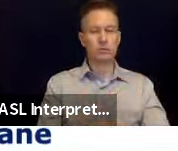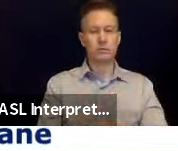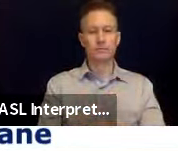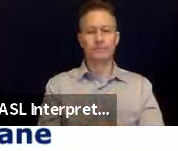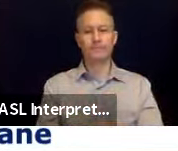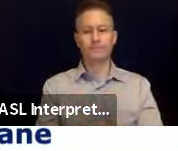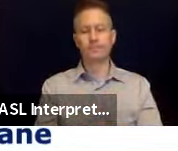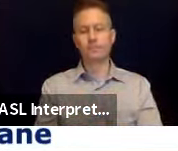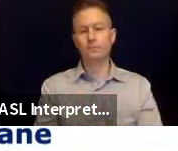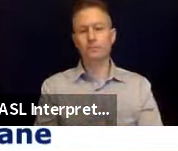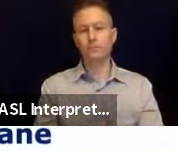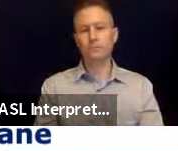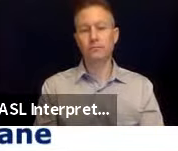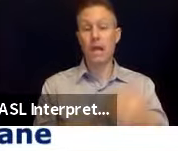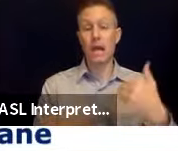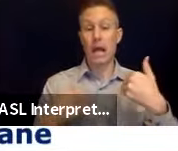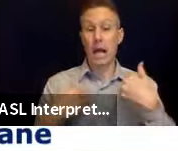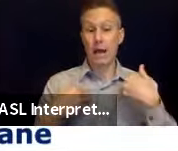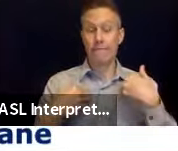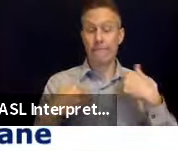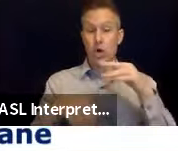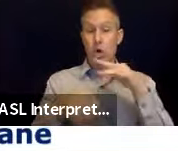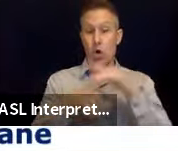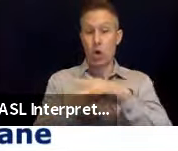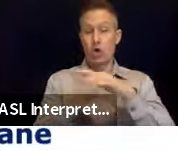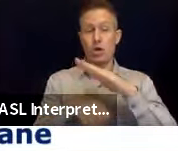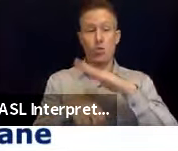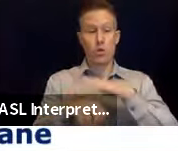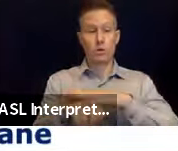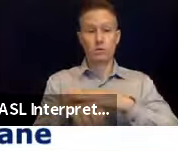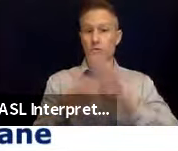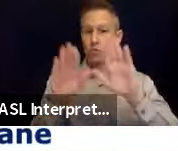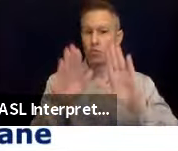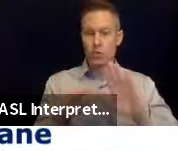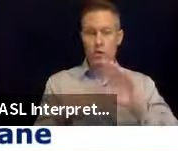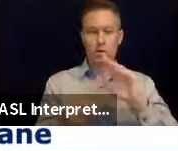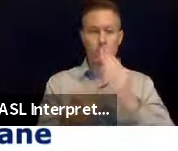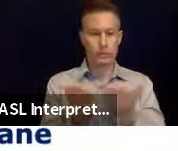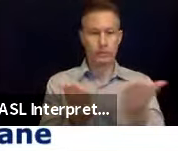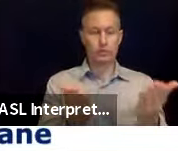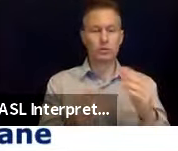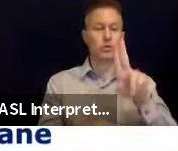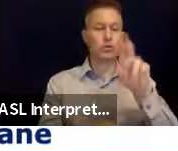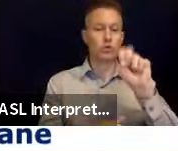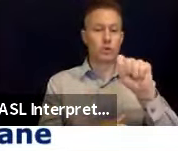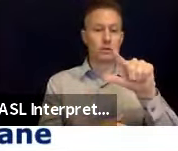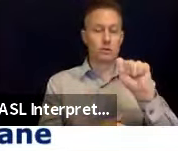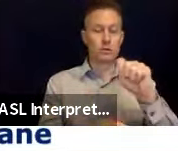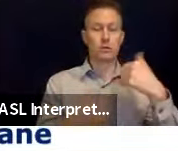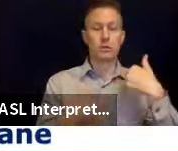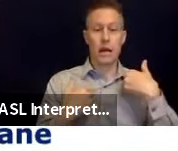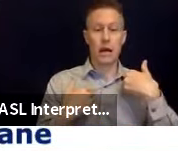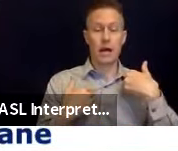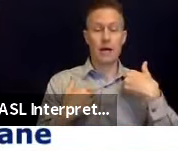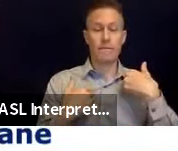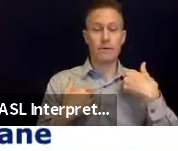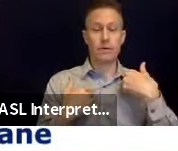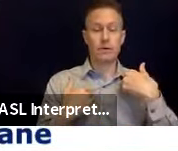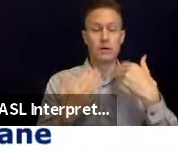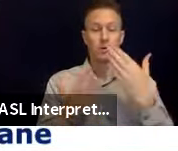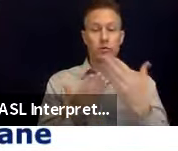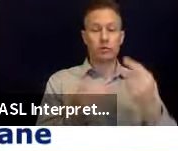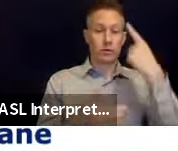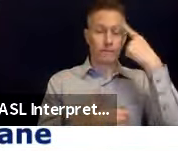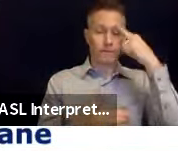we have earthquake early warning, and that is a great tool. The USGS also has a product for aftershock forecasting,